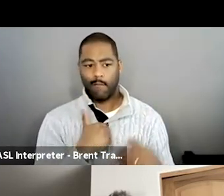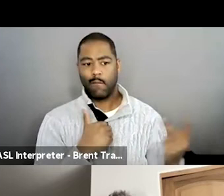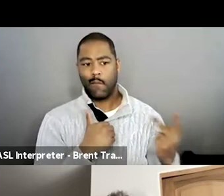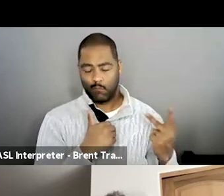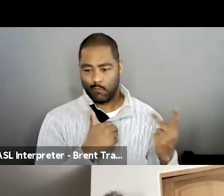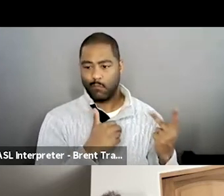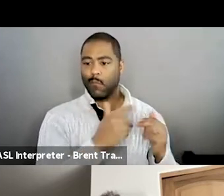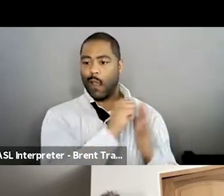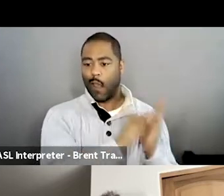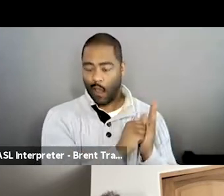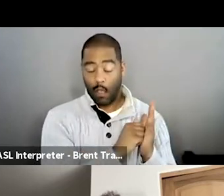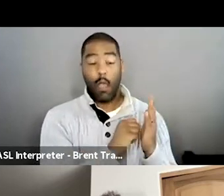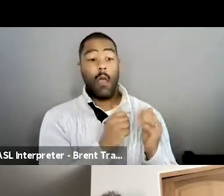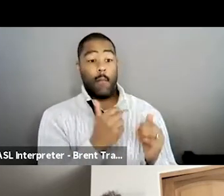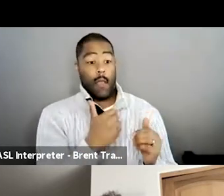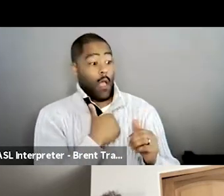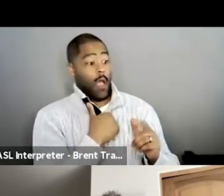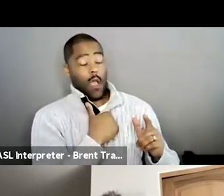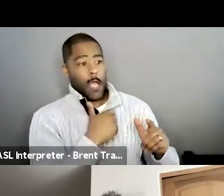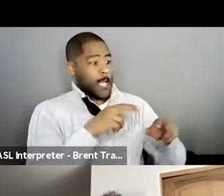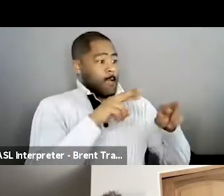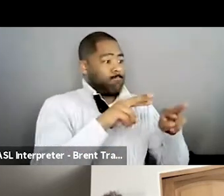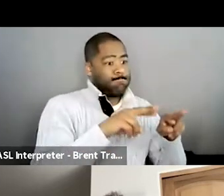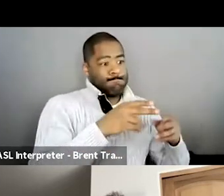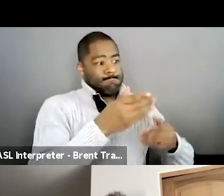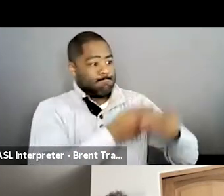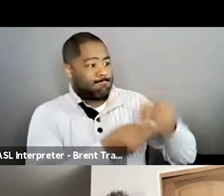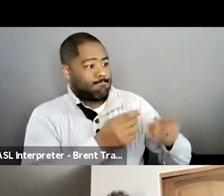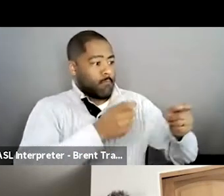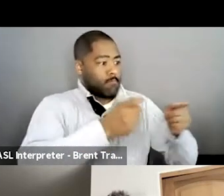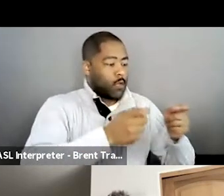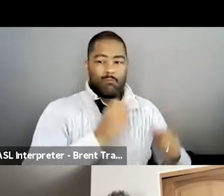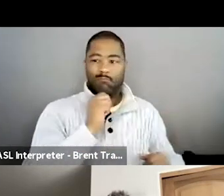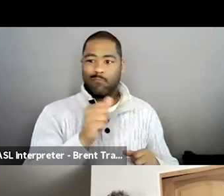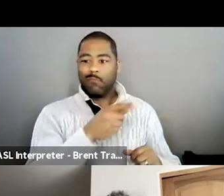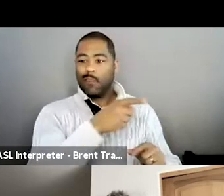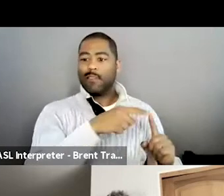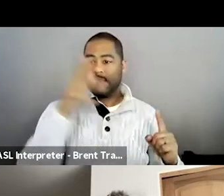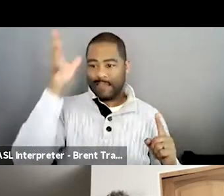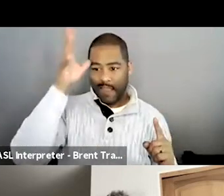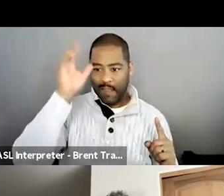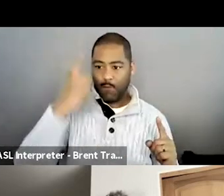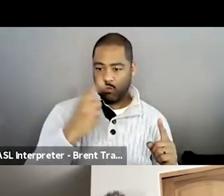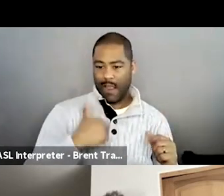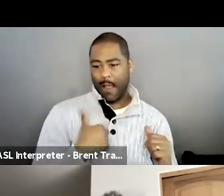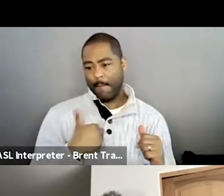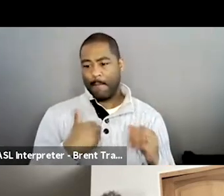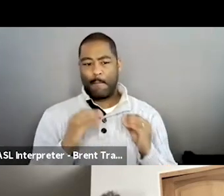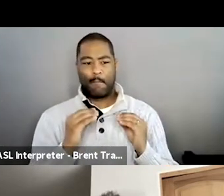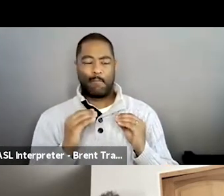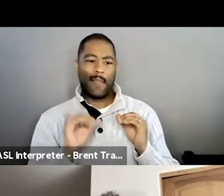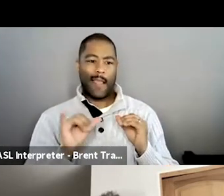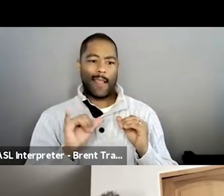main person who handles all responsibilities. And he always has, I was just there as more of a